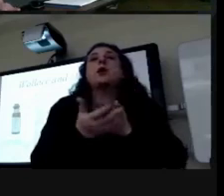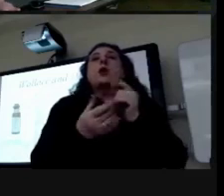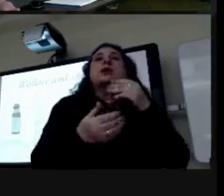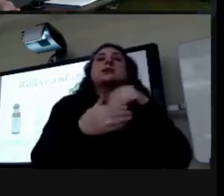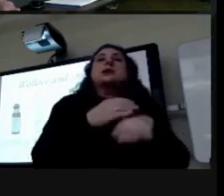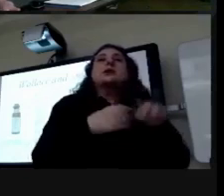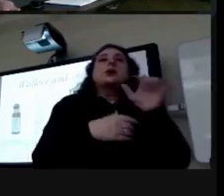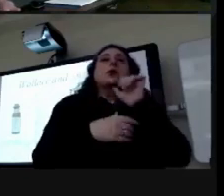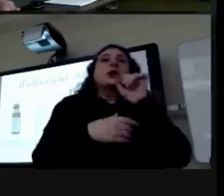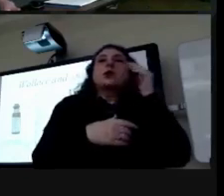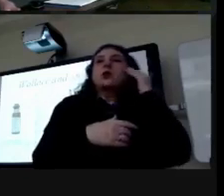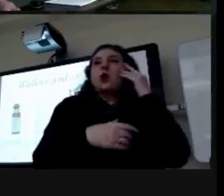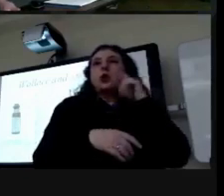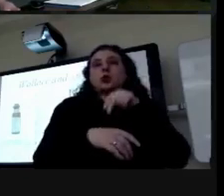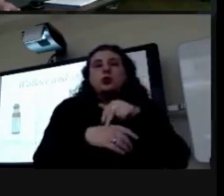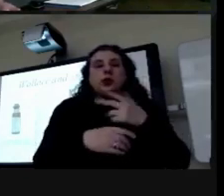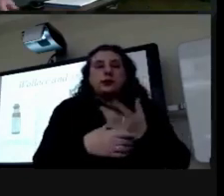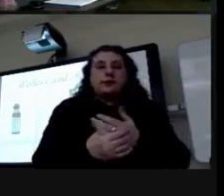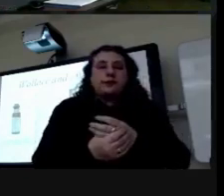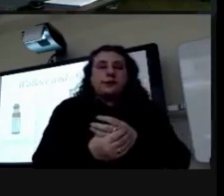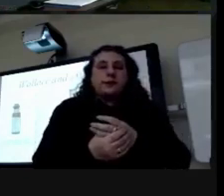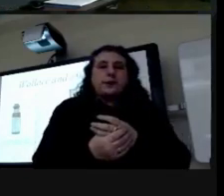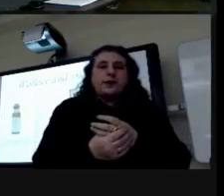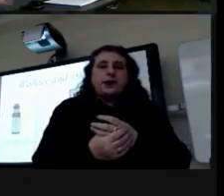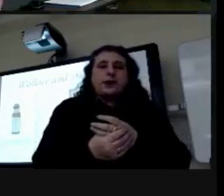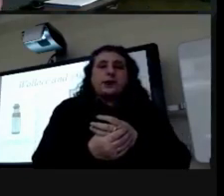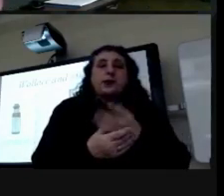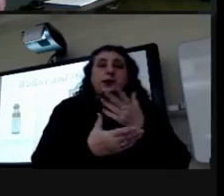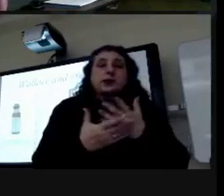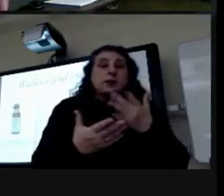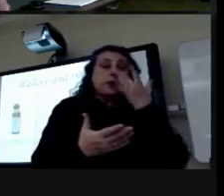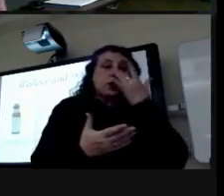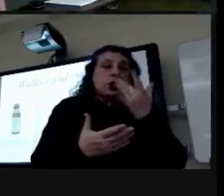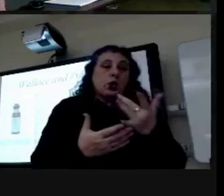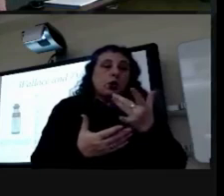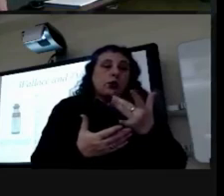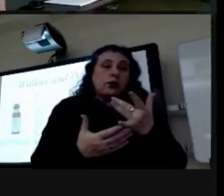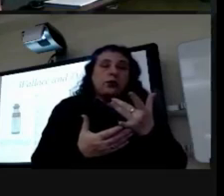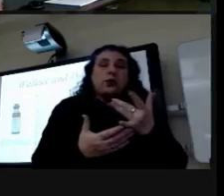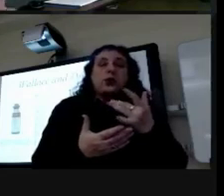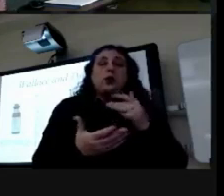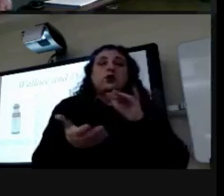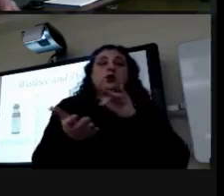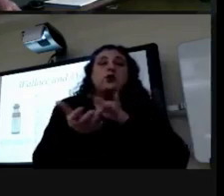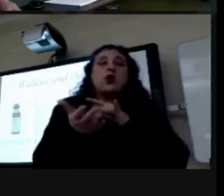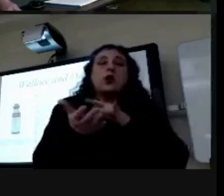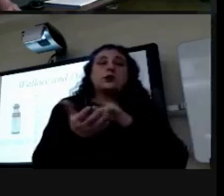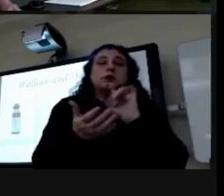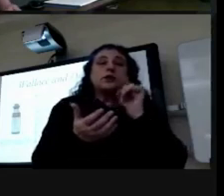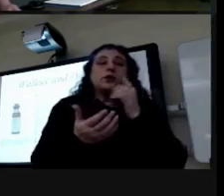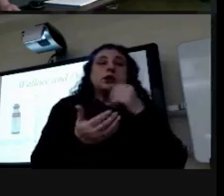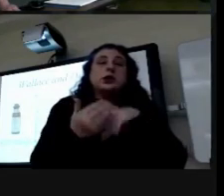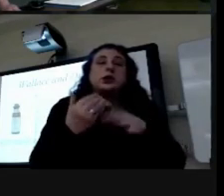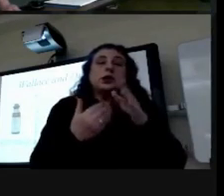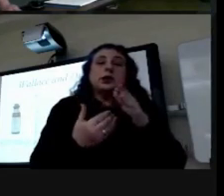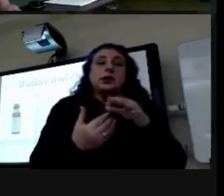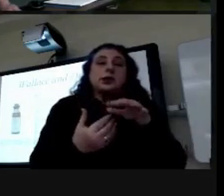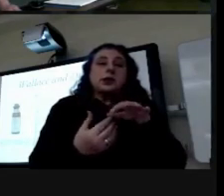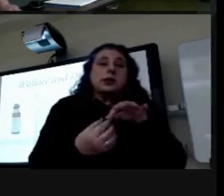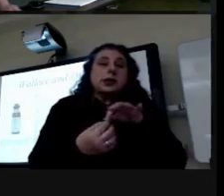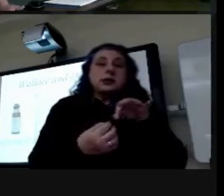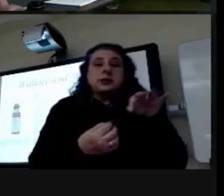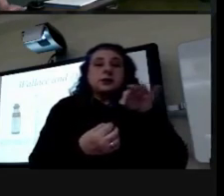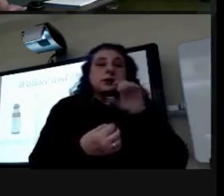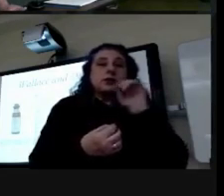don't know usually um but some of the early notable drugs like the first one in there and the spirits is